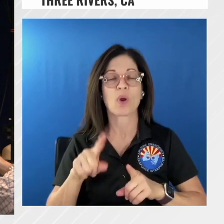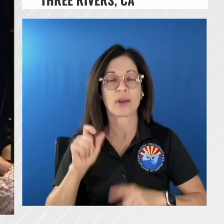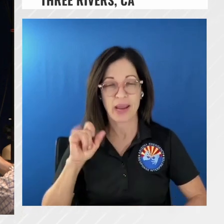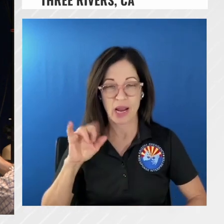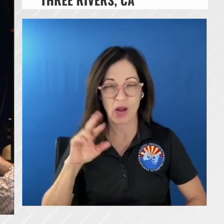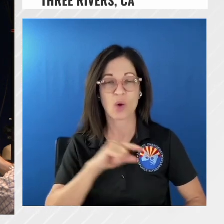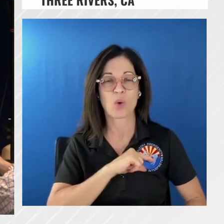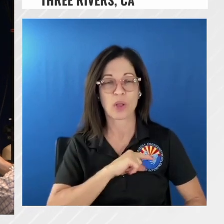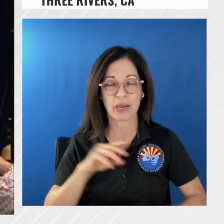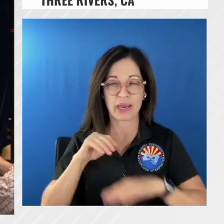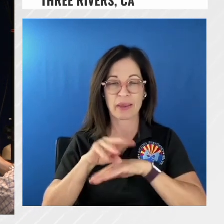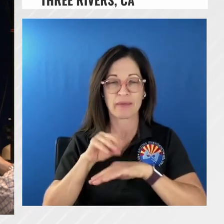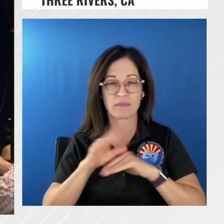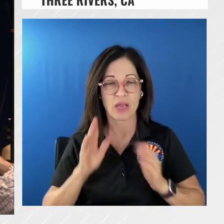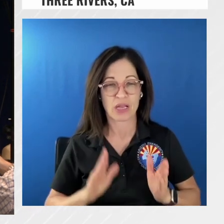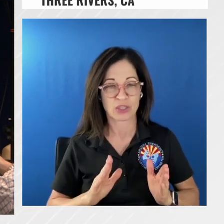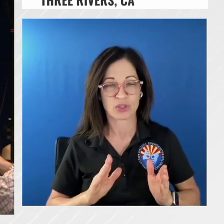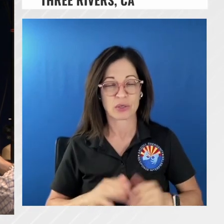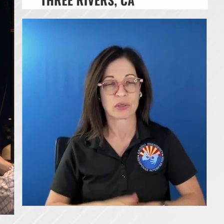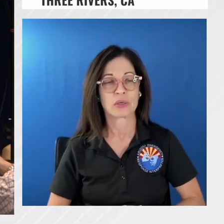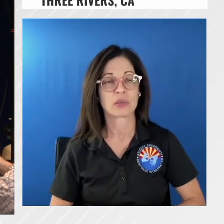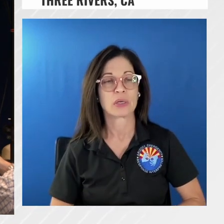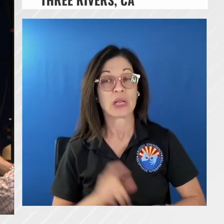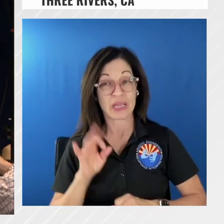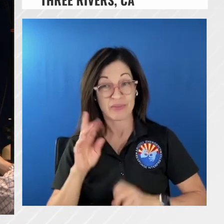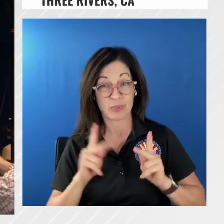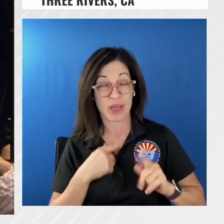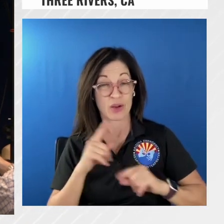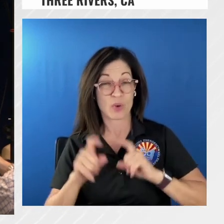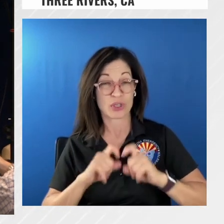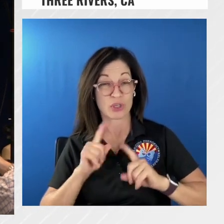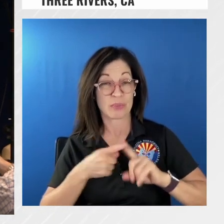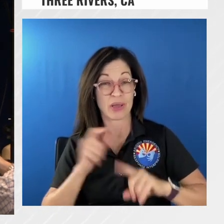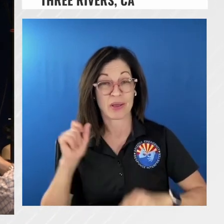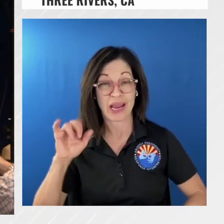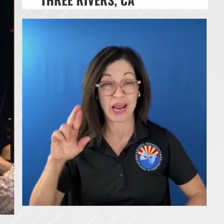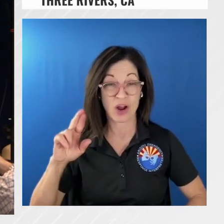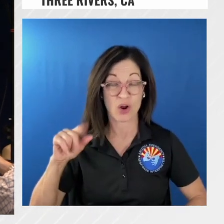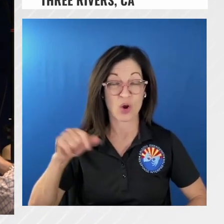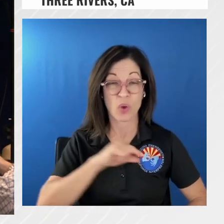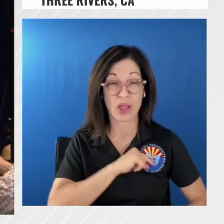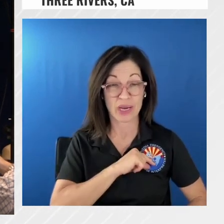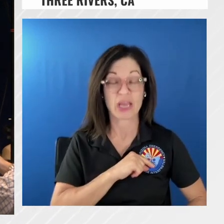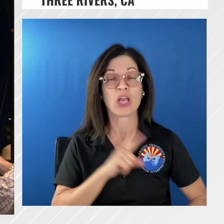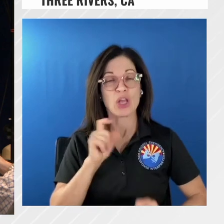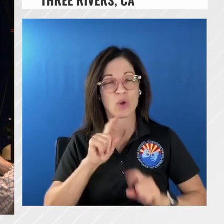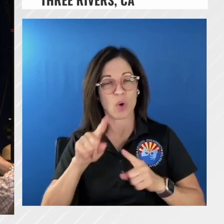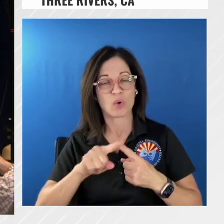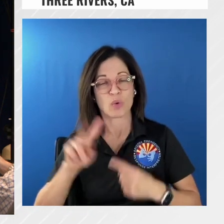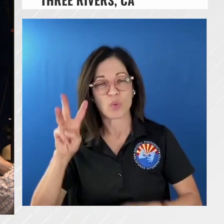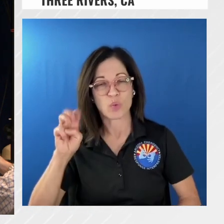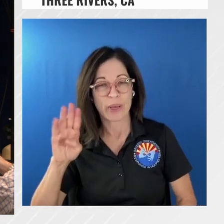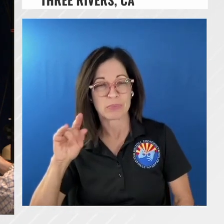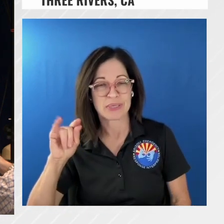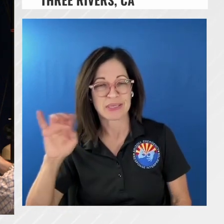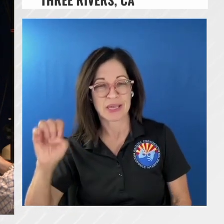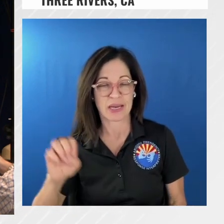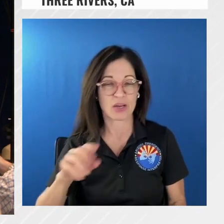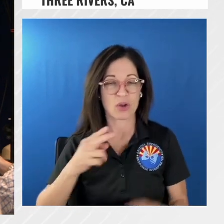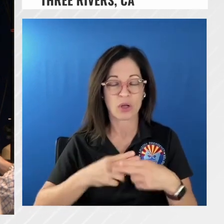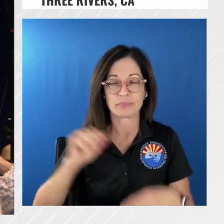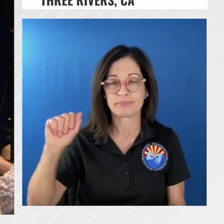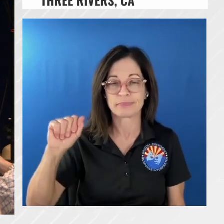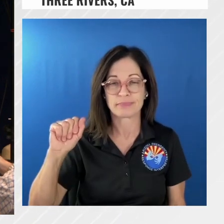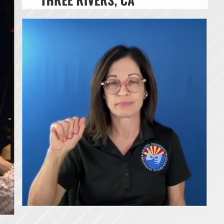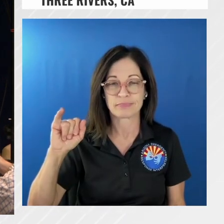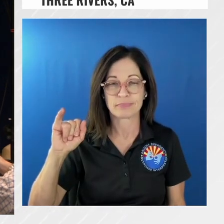showing up but if people did have some questions about air quality there's a website called air now if you go to the air now website you'll be able to find out the current air